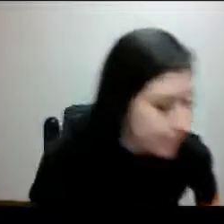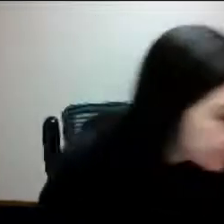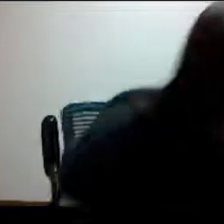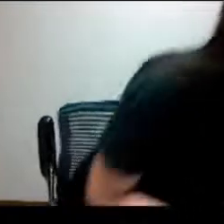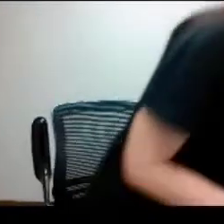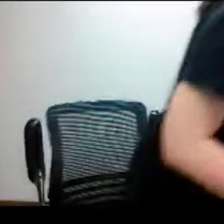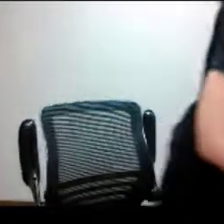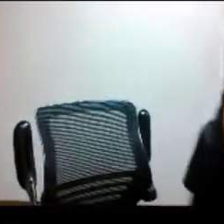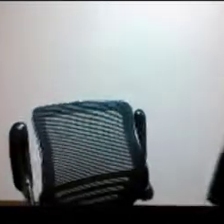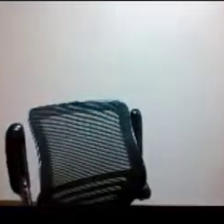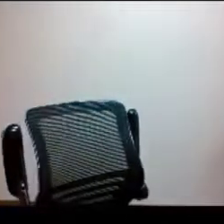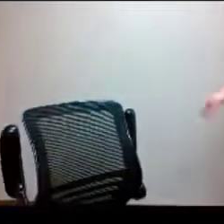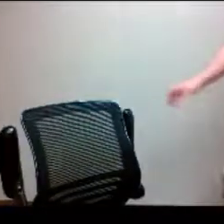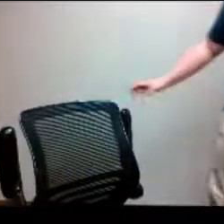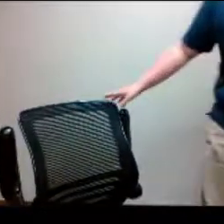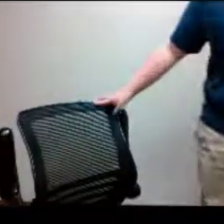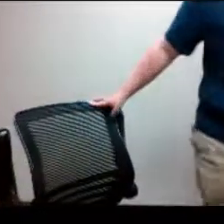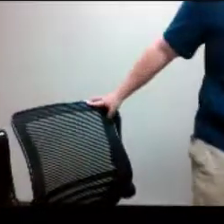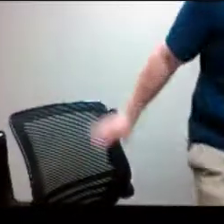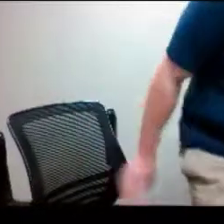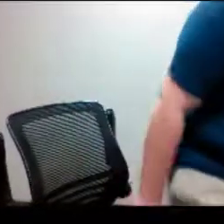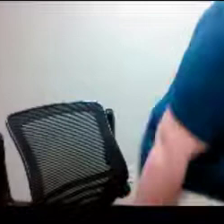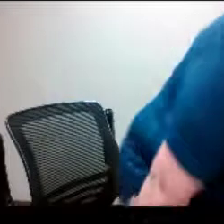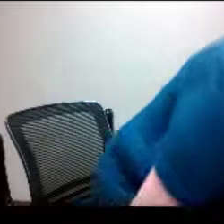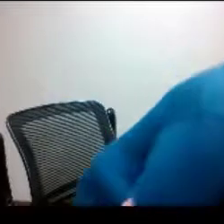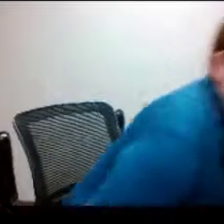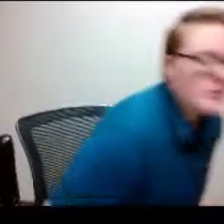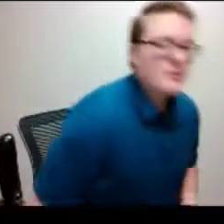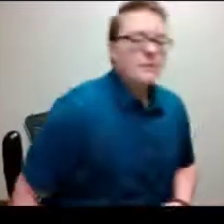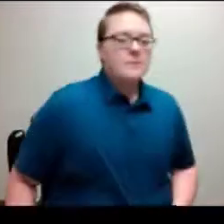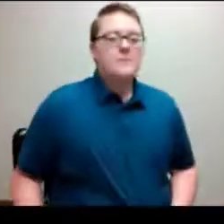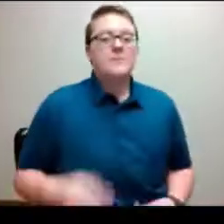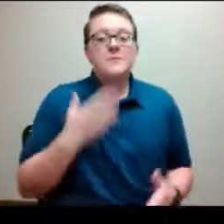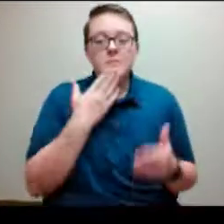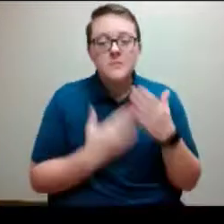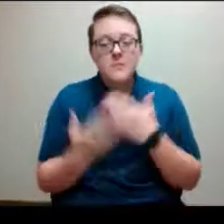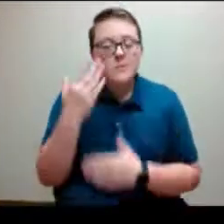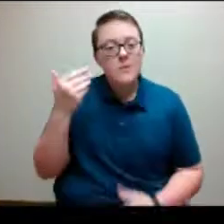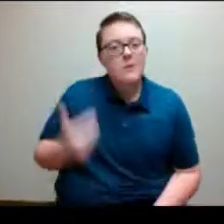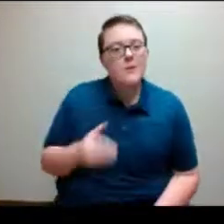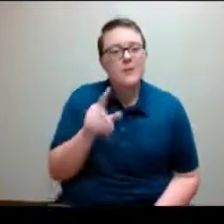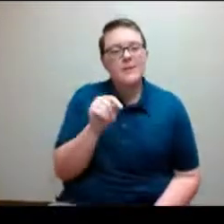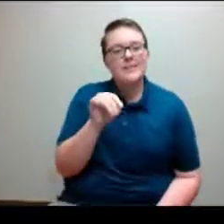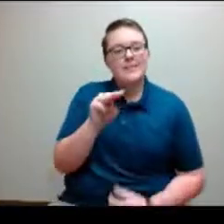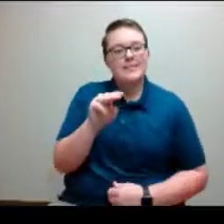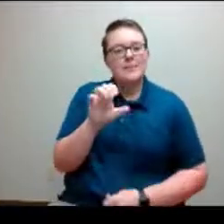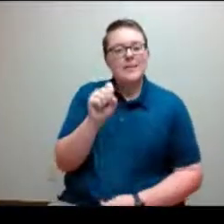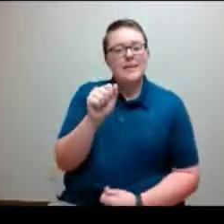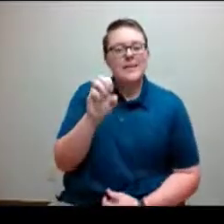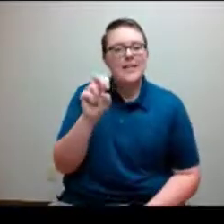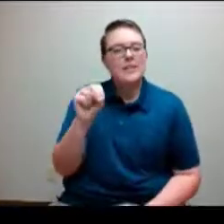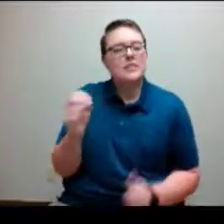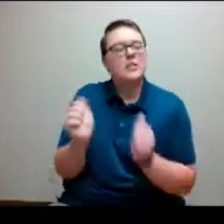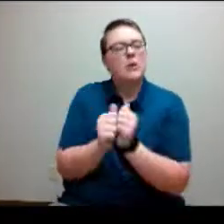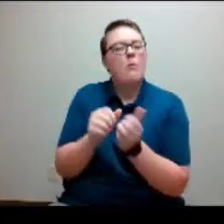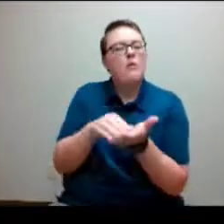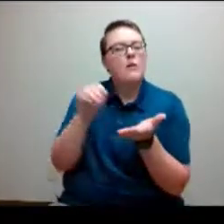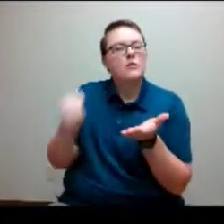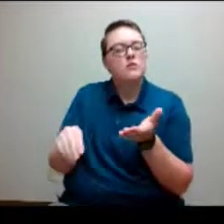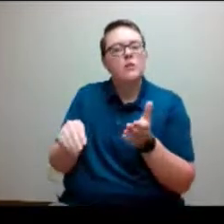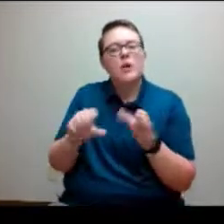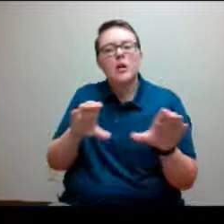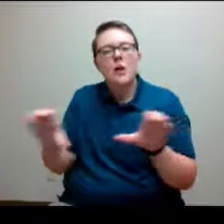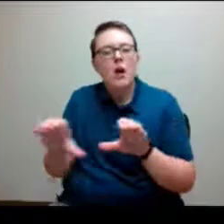I'm going to go ahead and go advance the slide and just go over a few